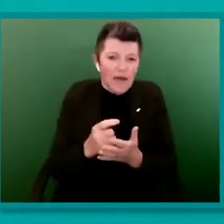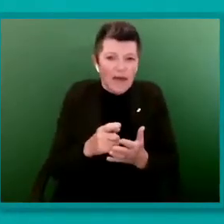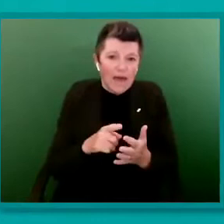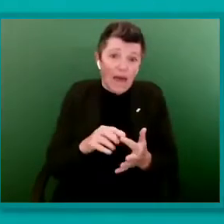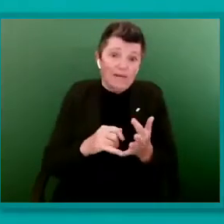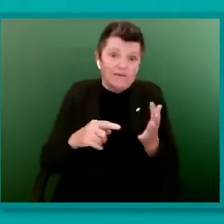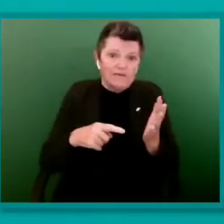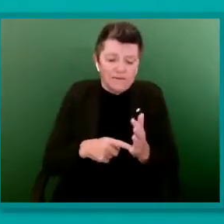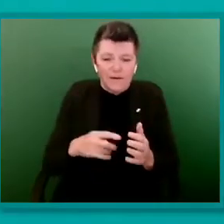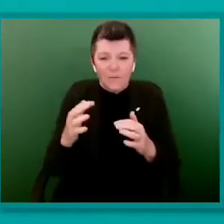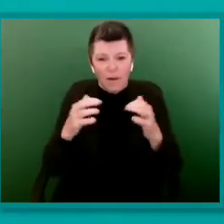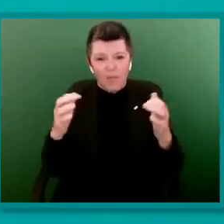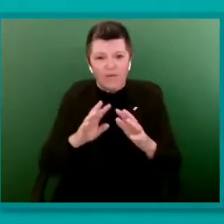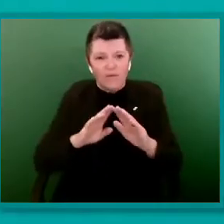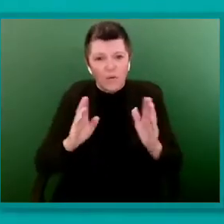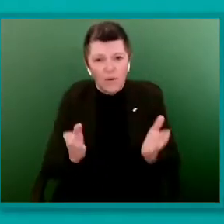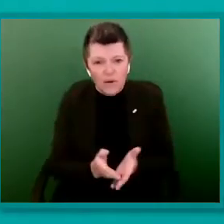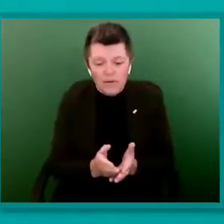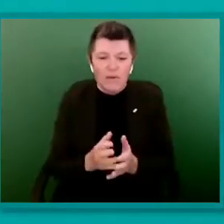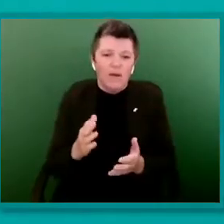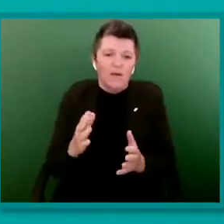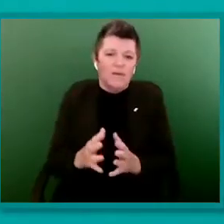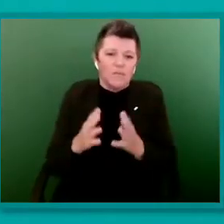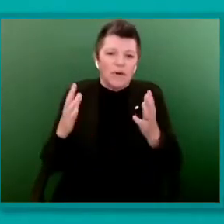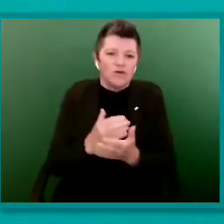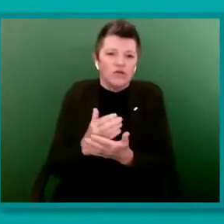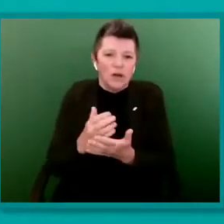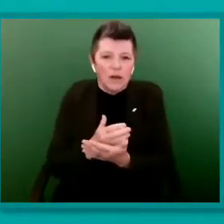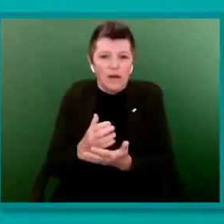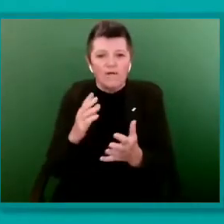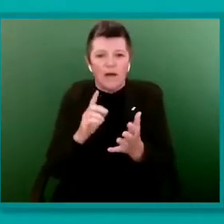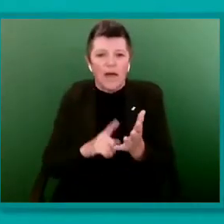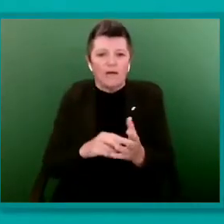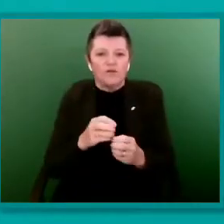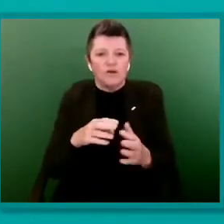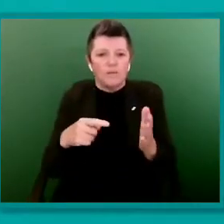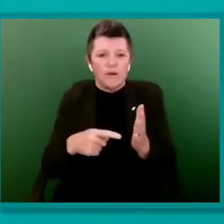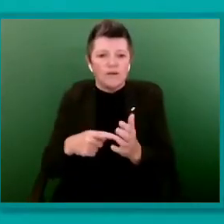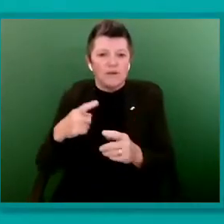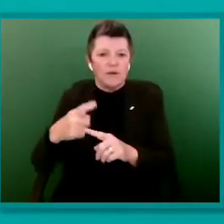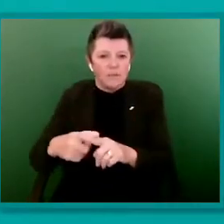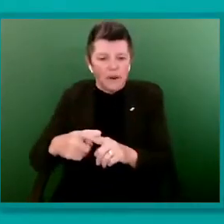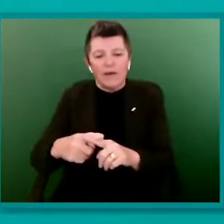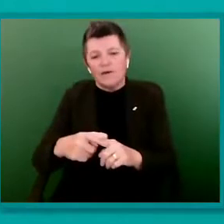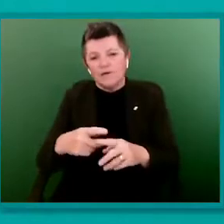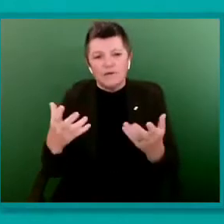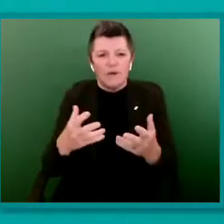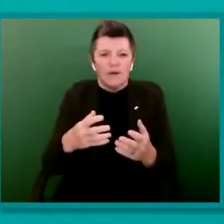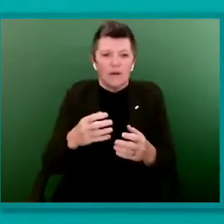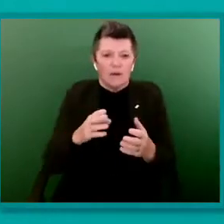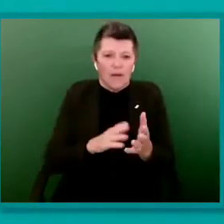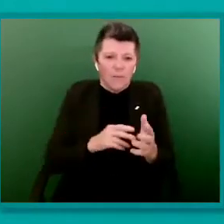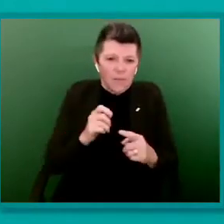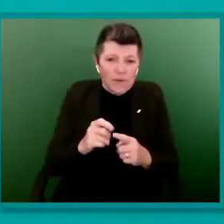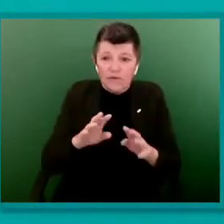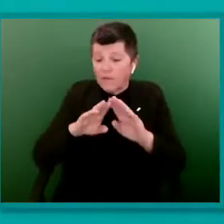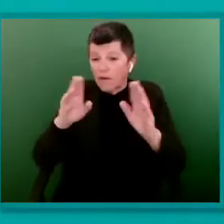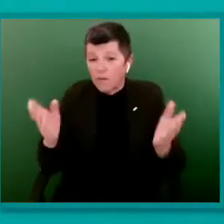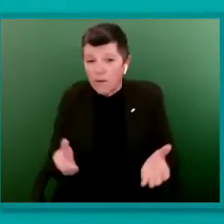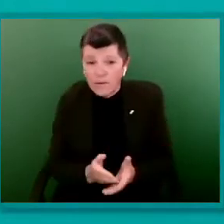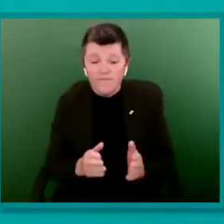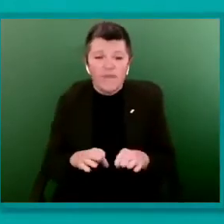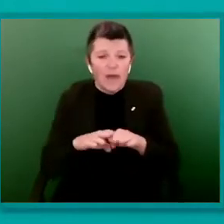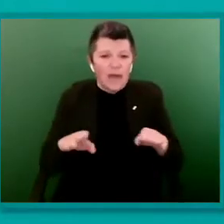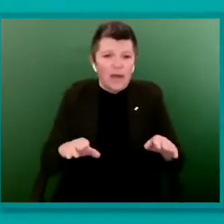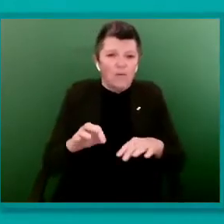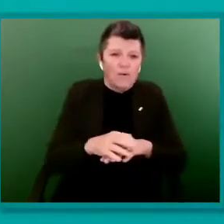of LGBT parliamentarians of any Parliament in the world, equal marriage won and attitudes having moved on significantly